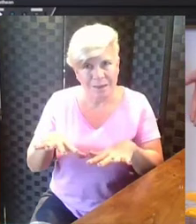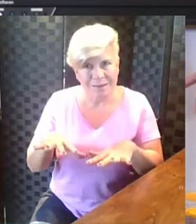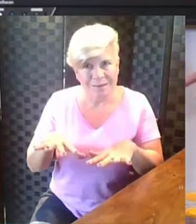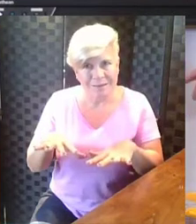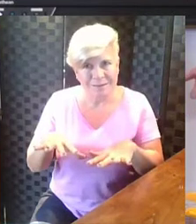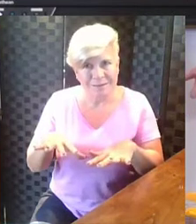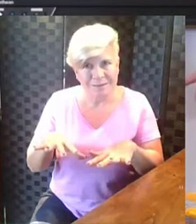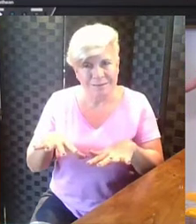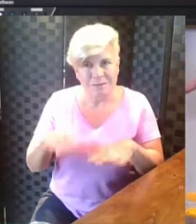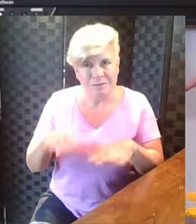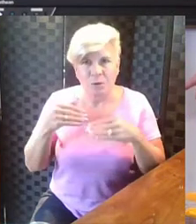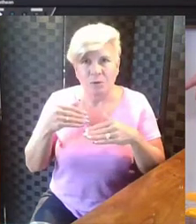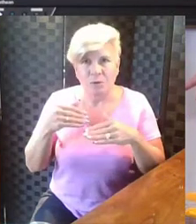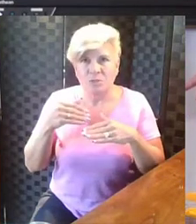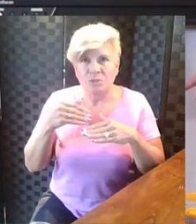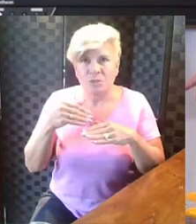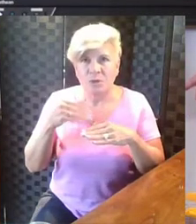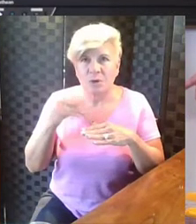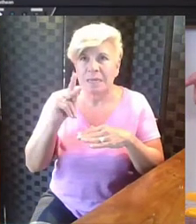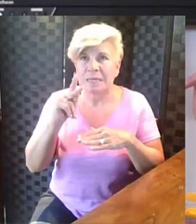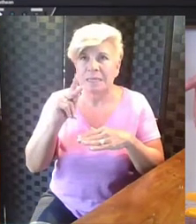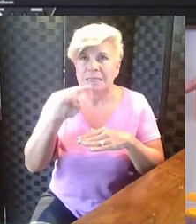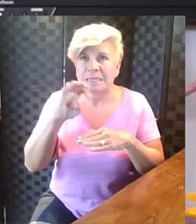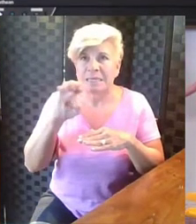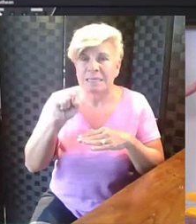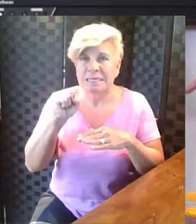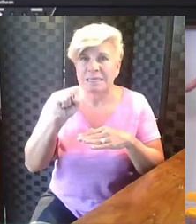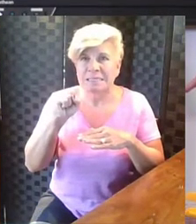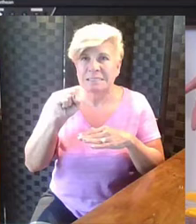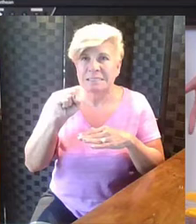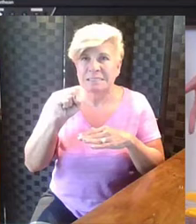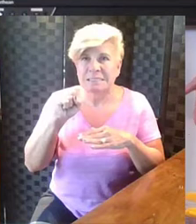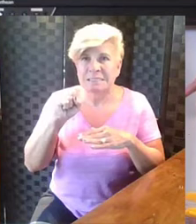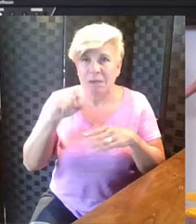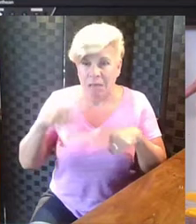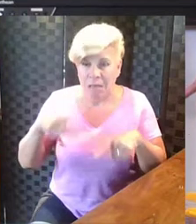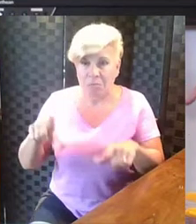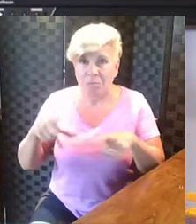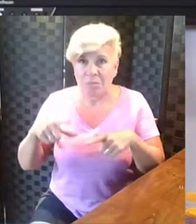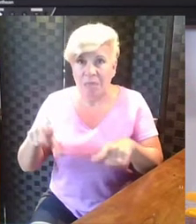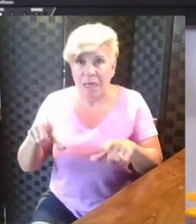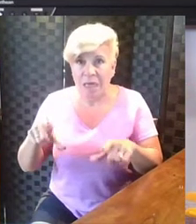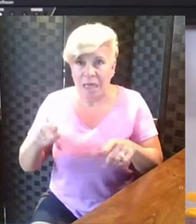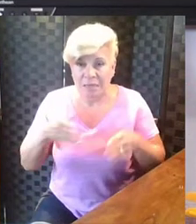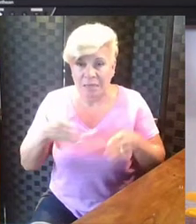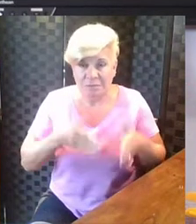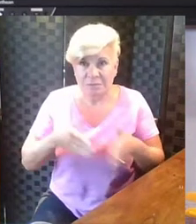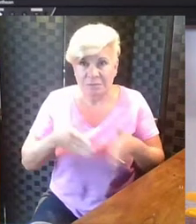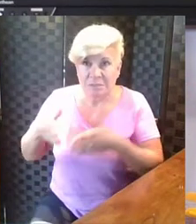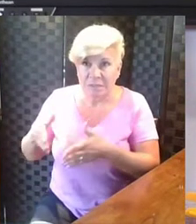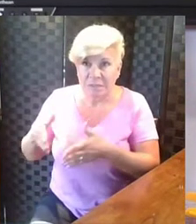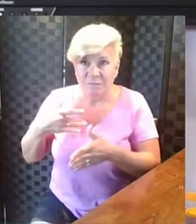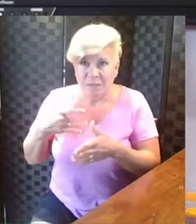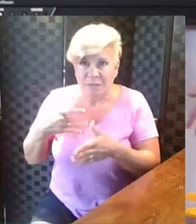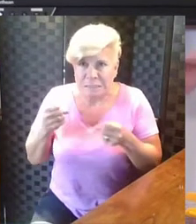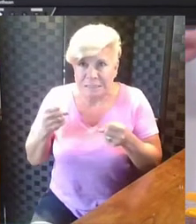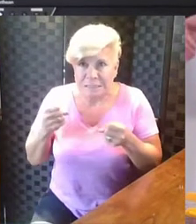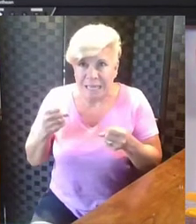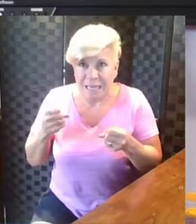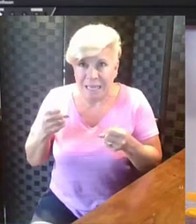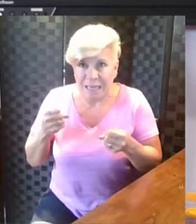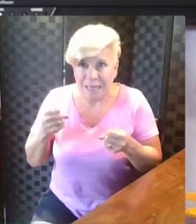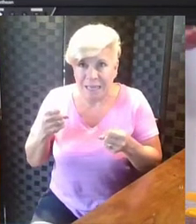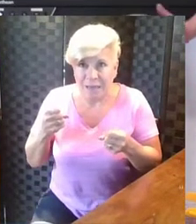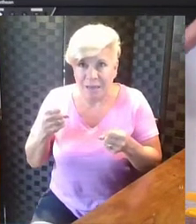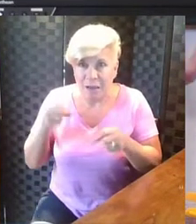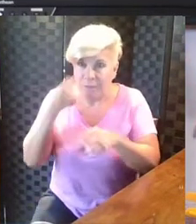And then move up to your knees. So what about your knees or your legs even? Do they feel real tight? Are your